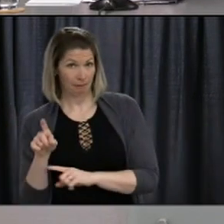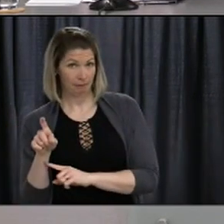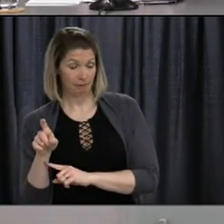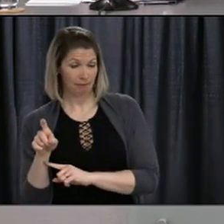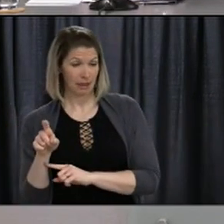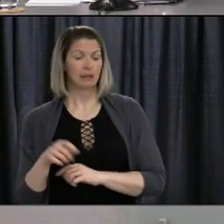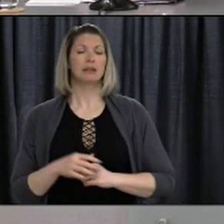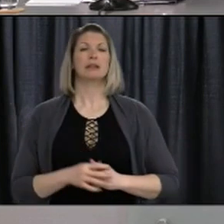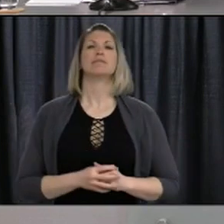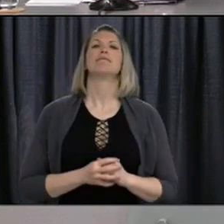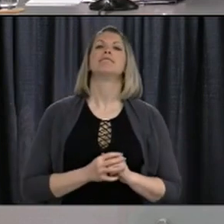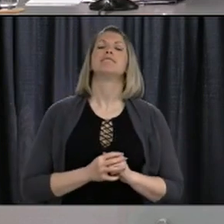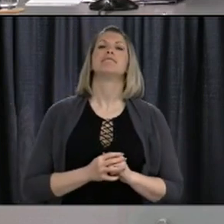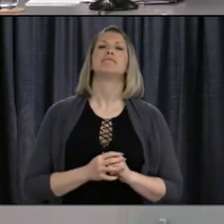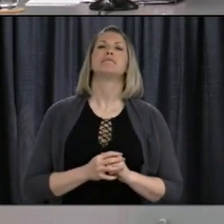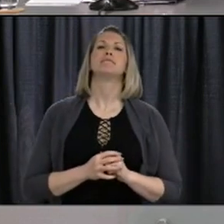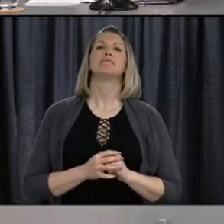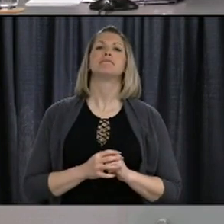of that happening,